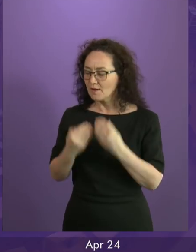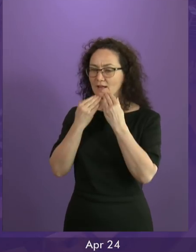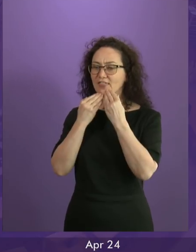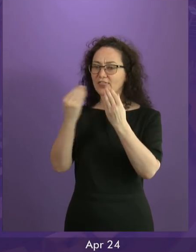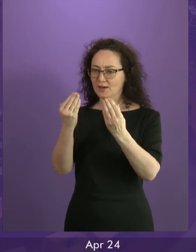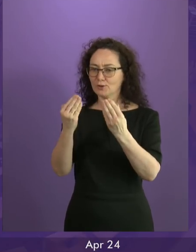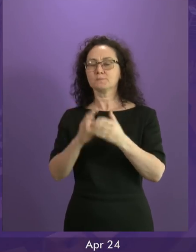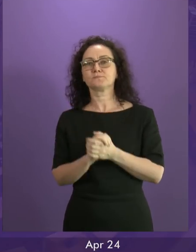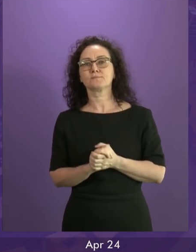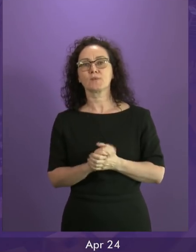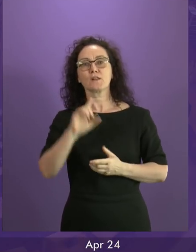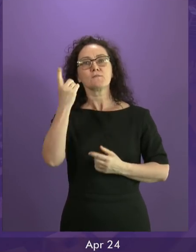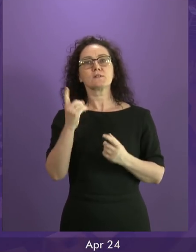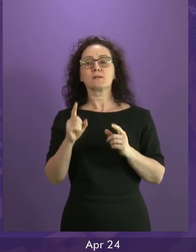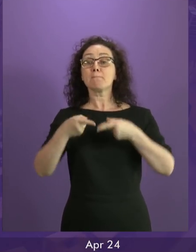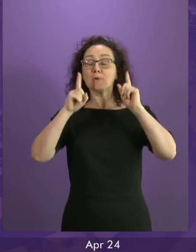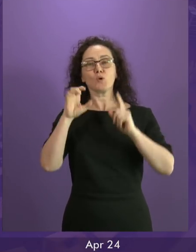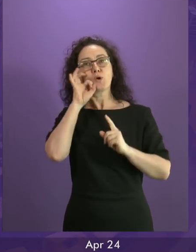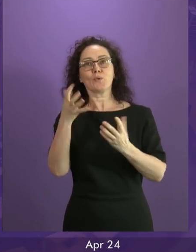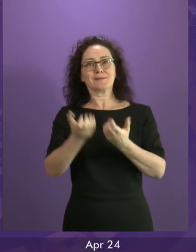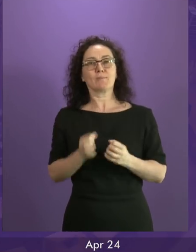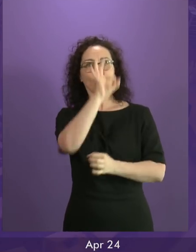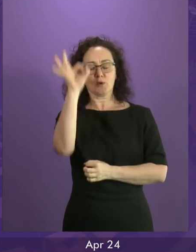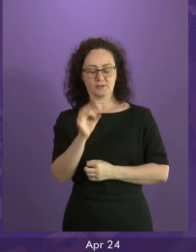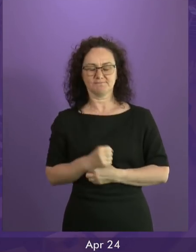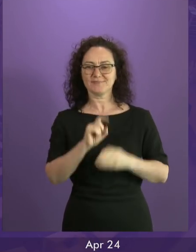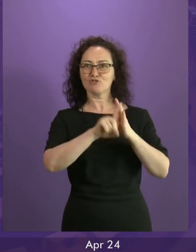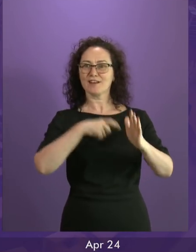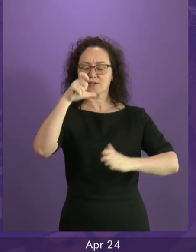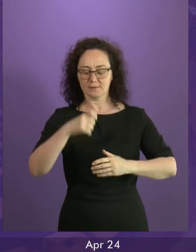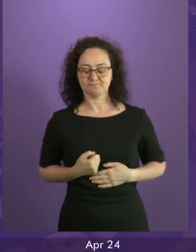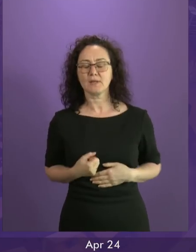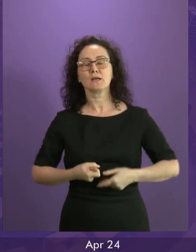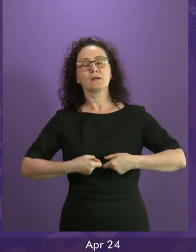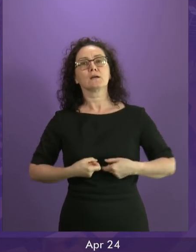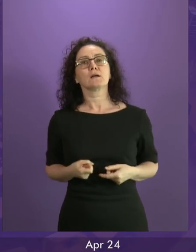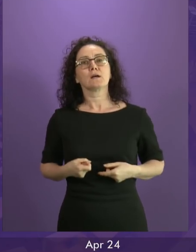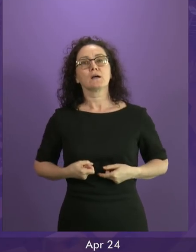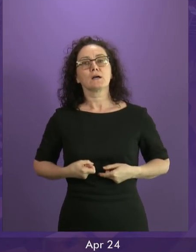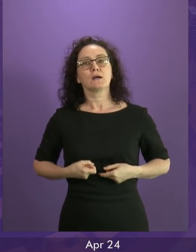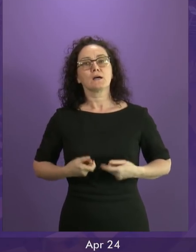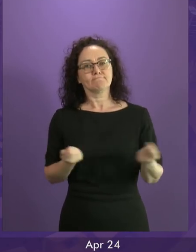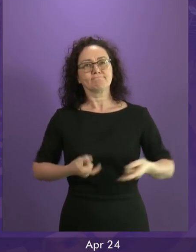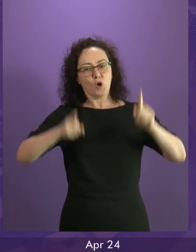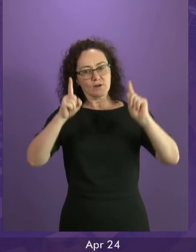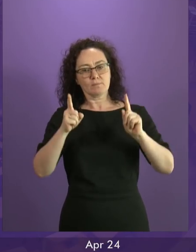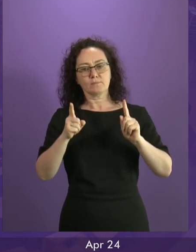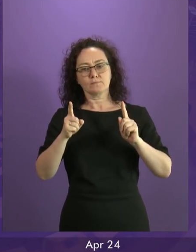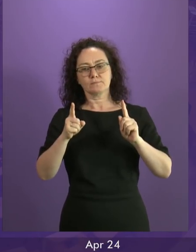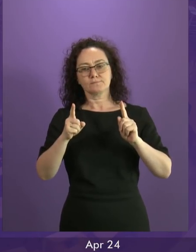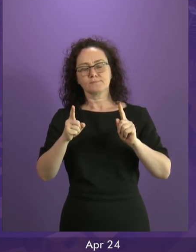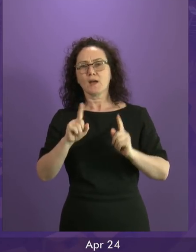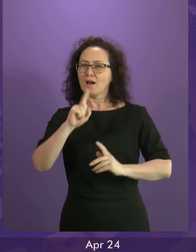very much. The First Minister will now take questions, Jackson Carlow. Mr. President, let me to begin by adding my